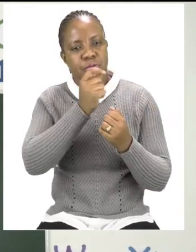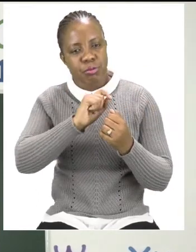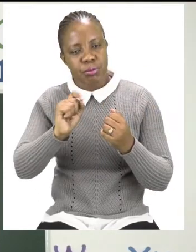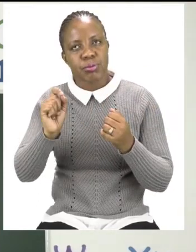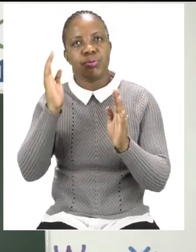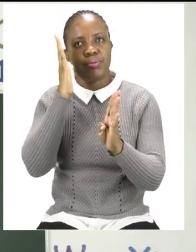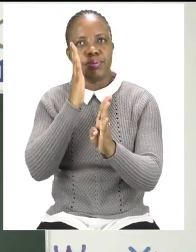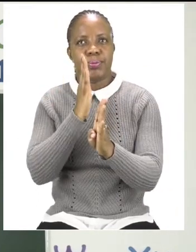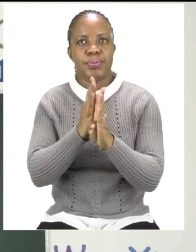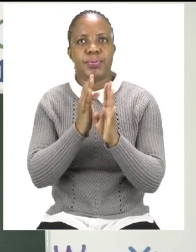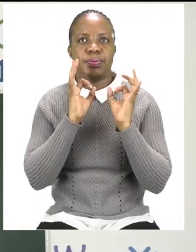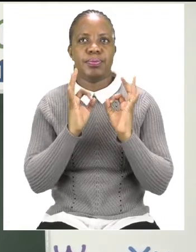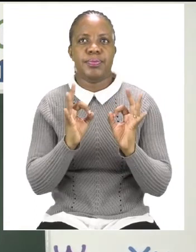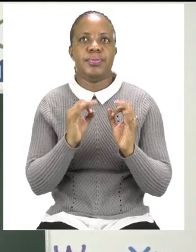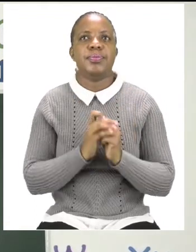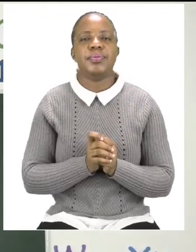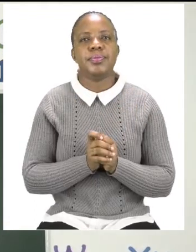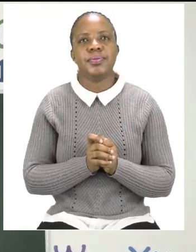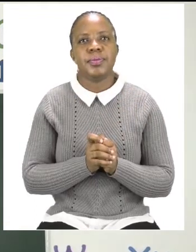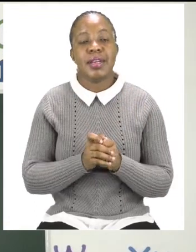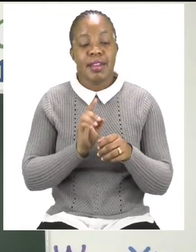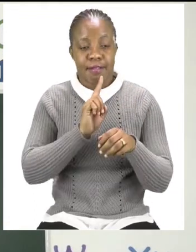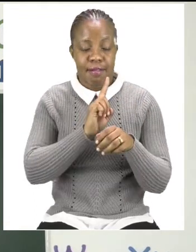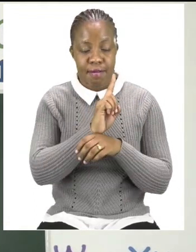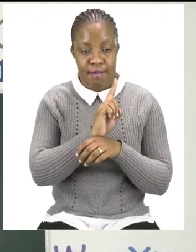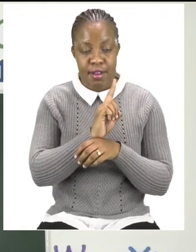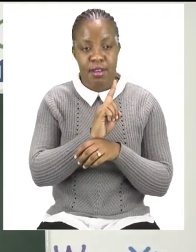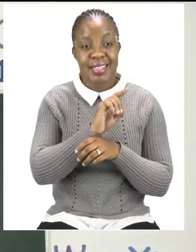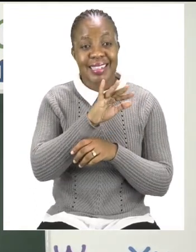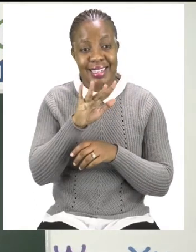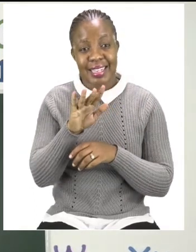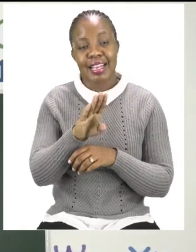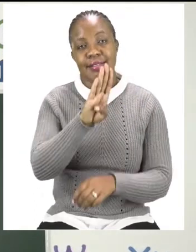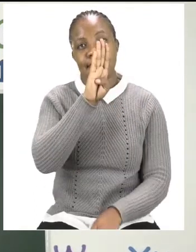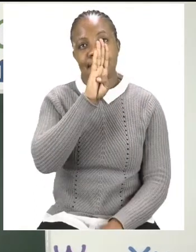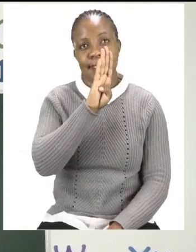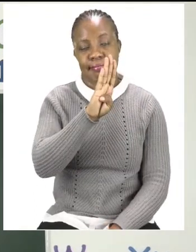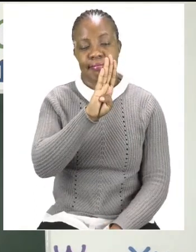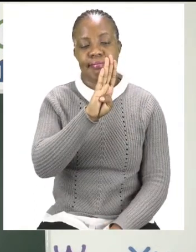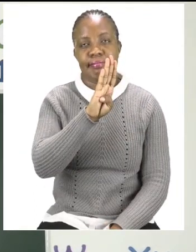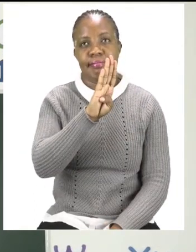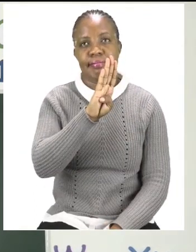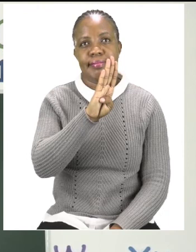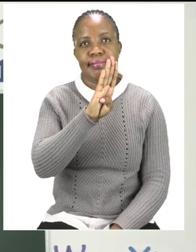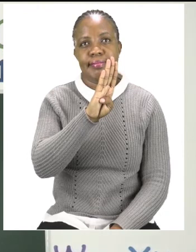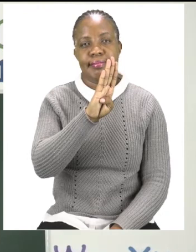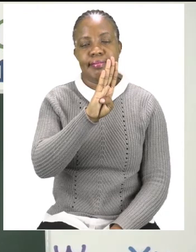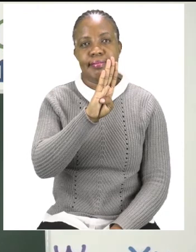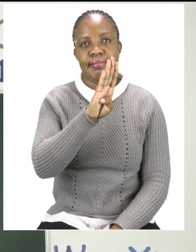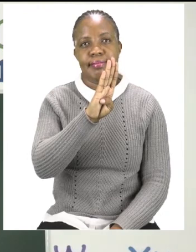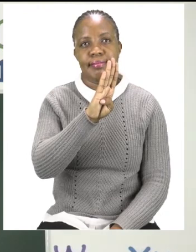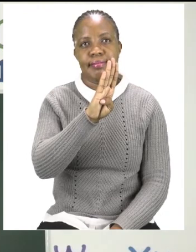And then we have our sound, the one we are focusing on for all the words, which